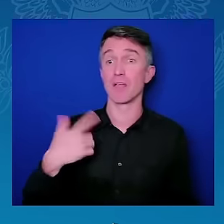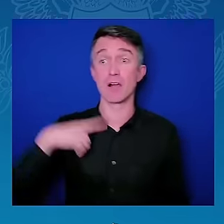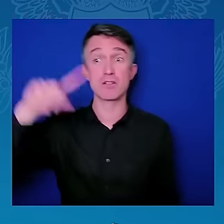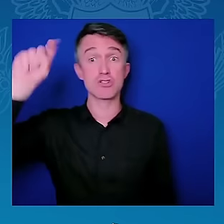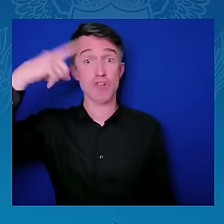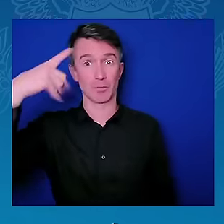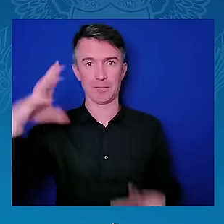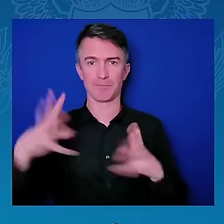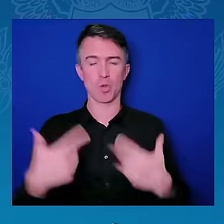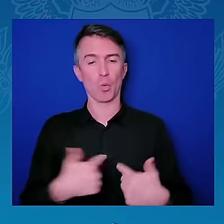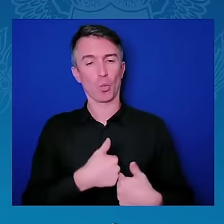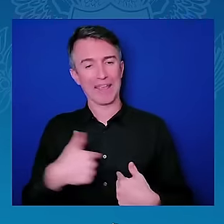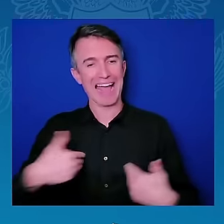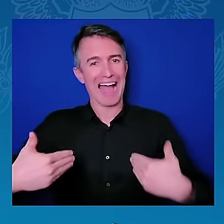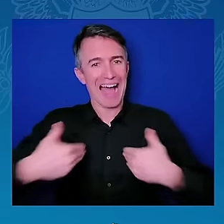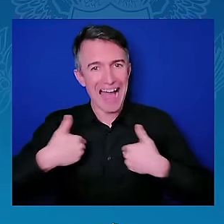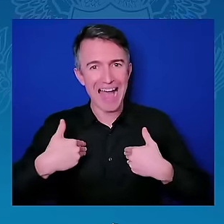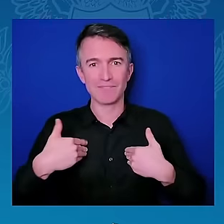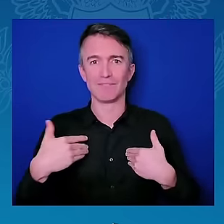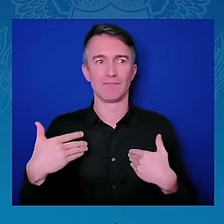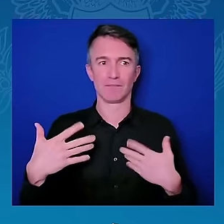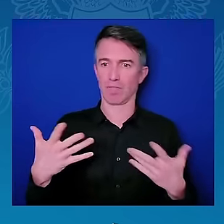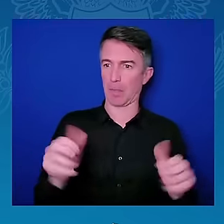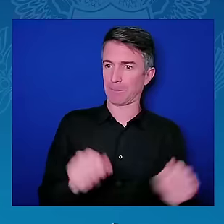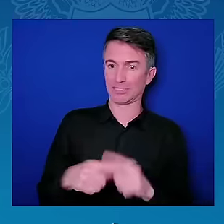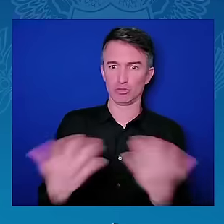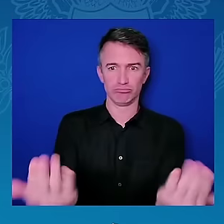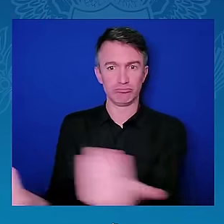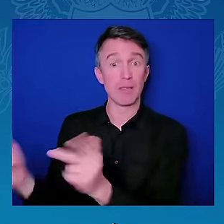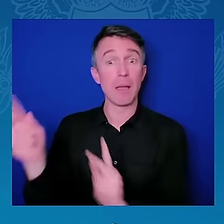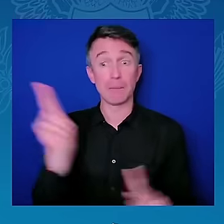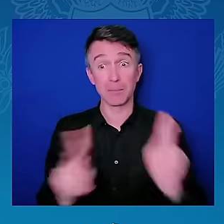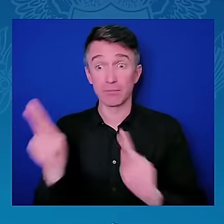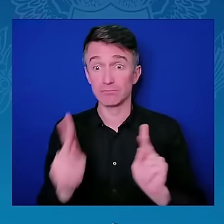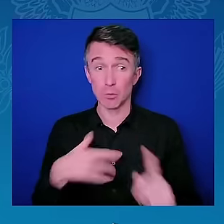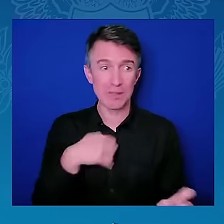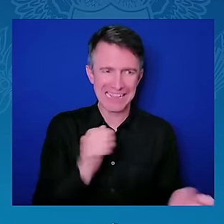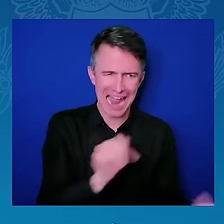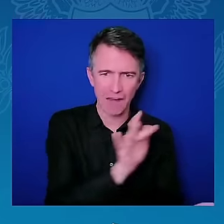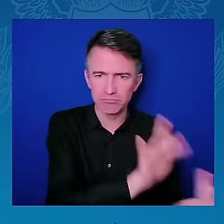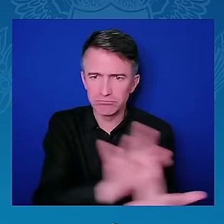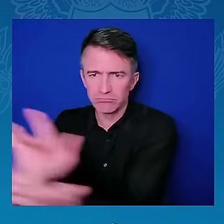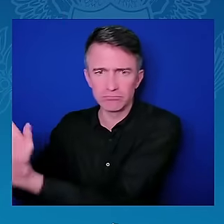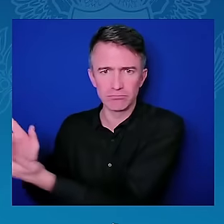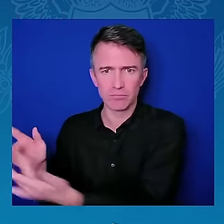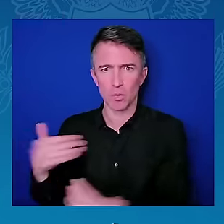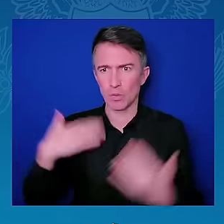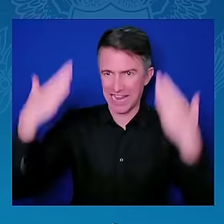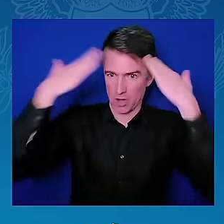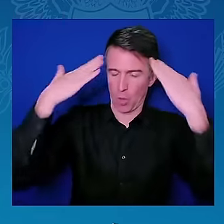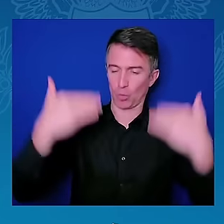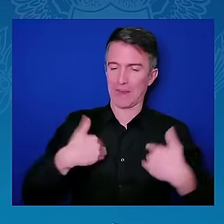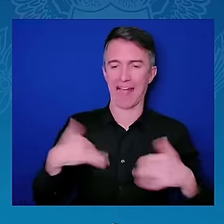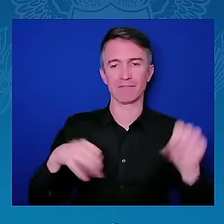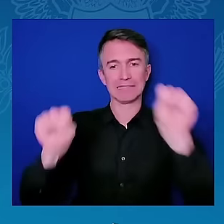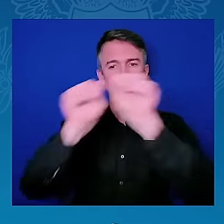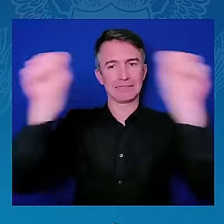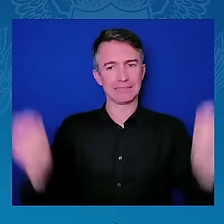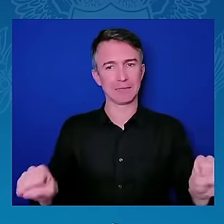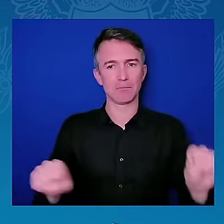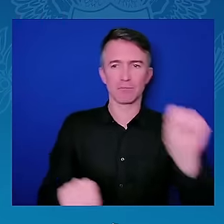capacity of government, can have a profound impact on large populations of people. The second point I will make, especially as Vice President,